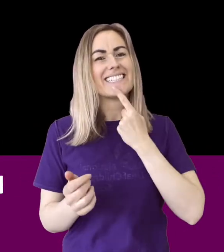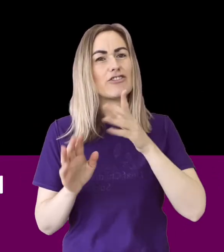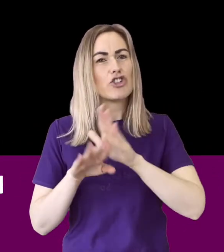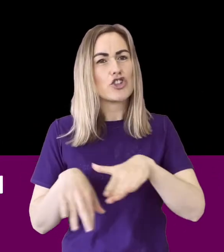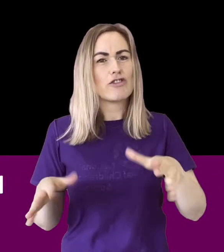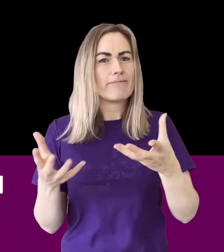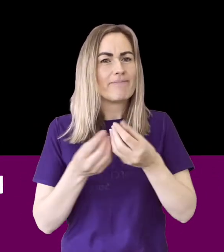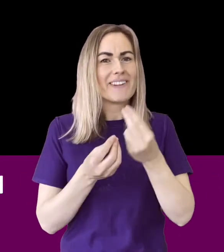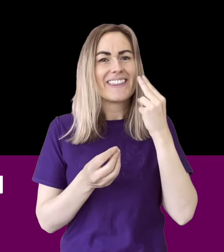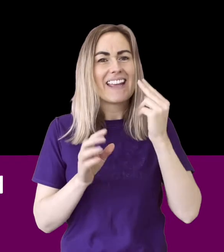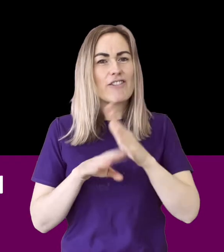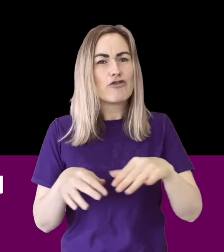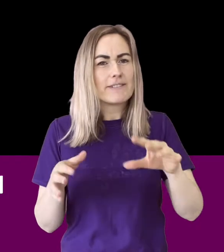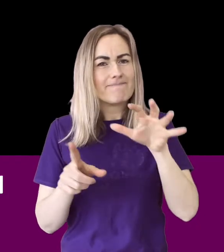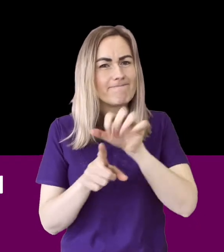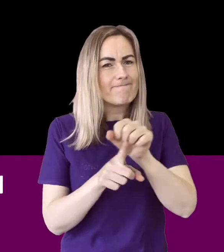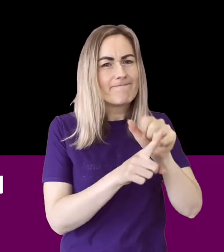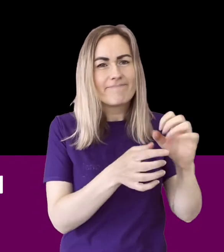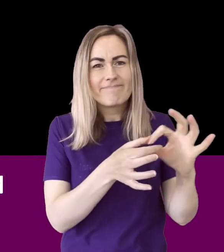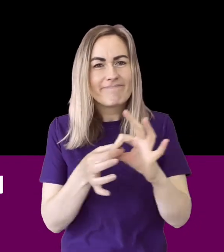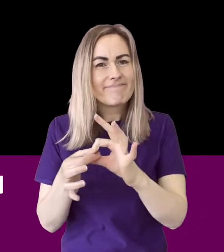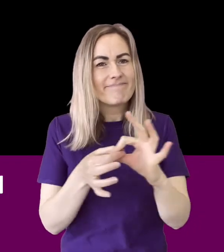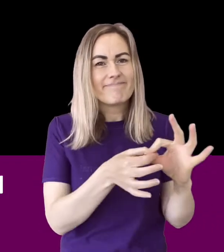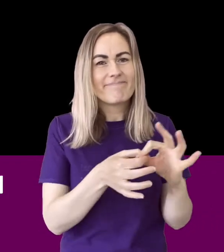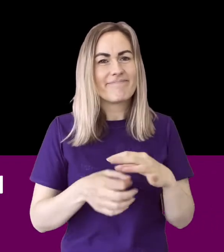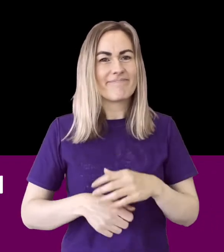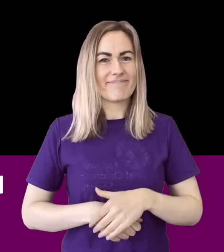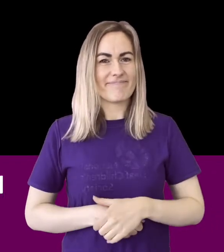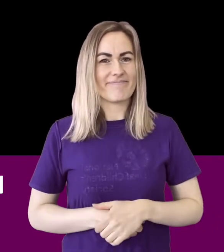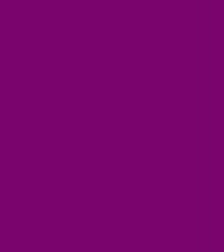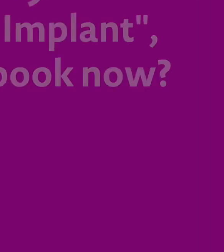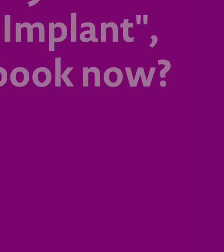children and deaf children can identify with.